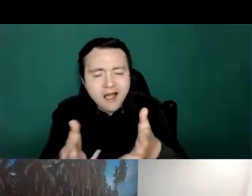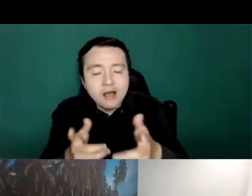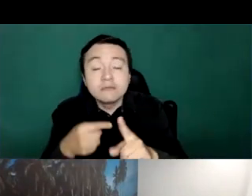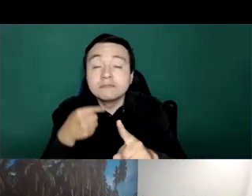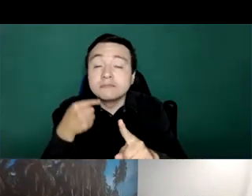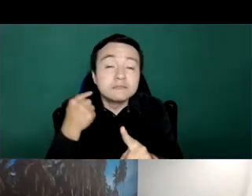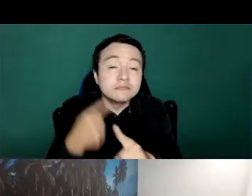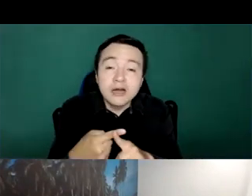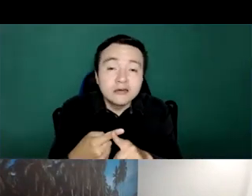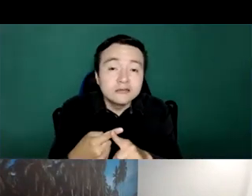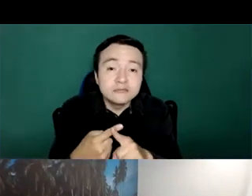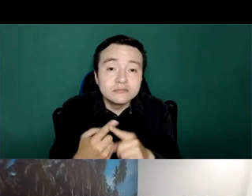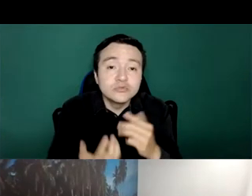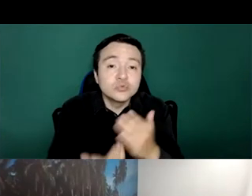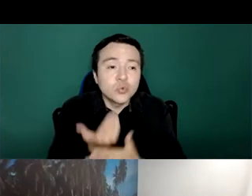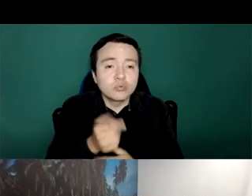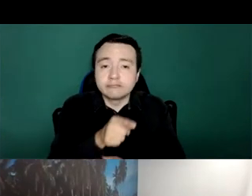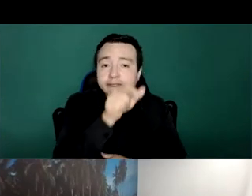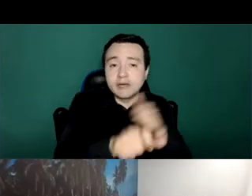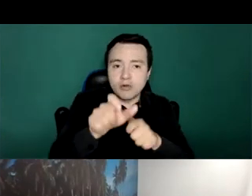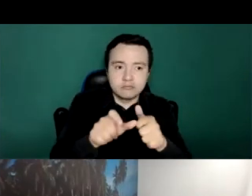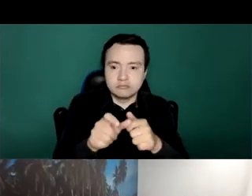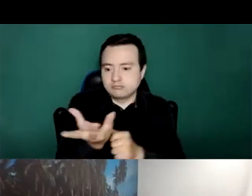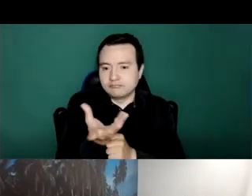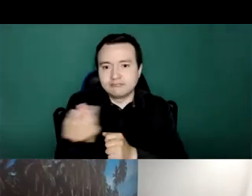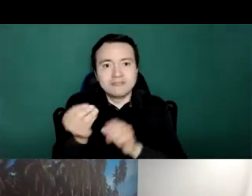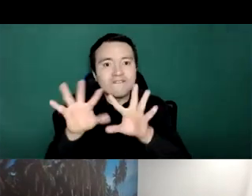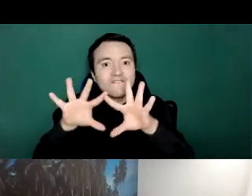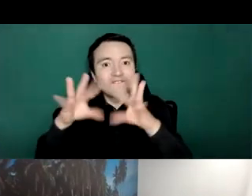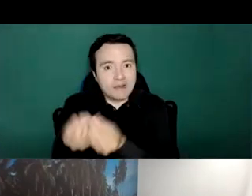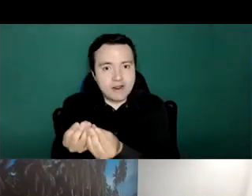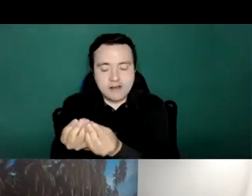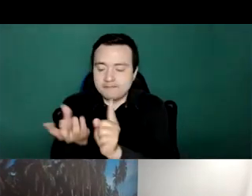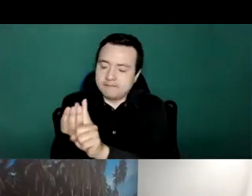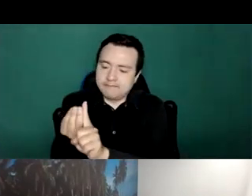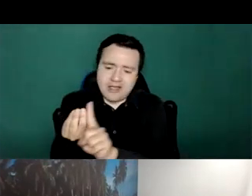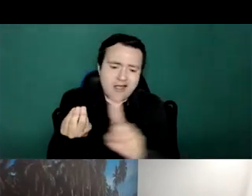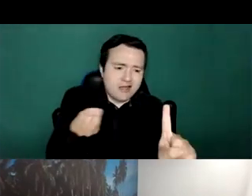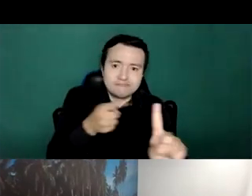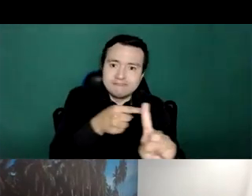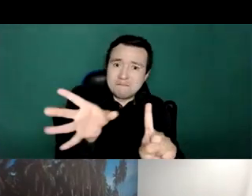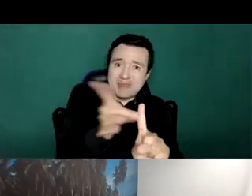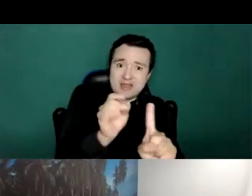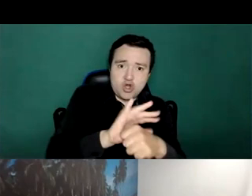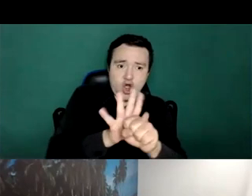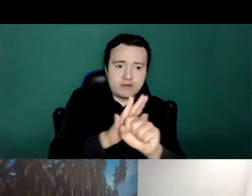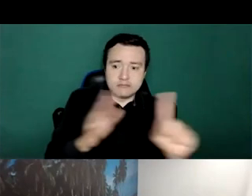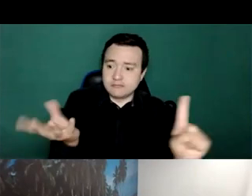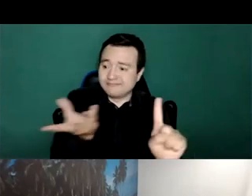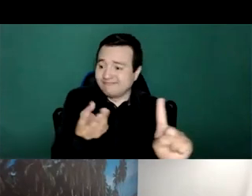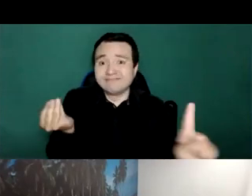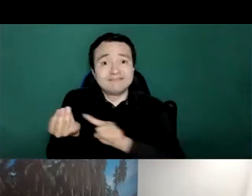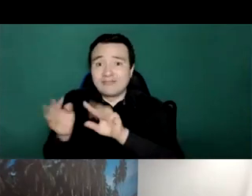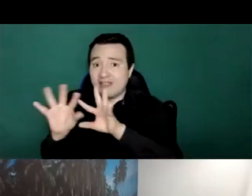workers they had essentially become a family member of the hospitalized person who